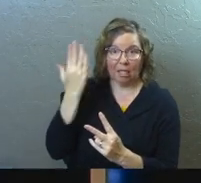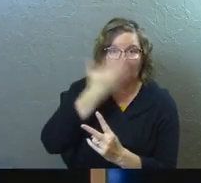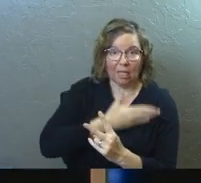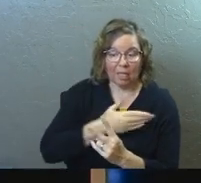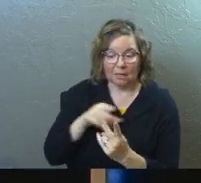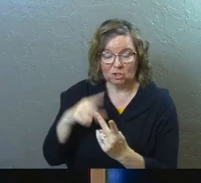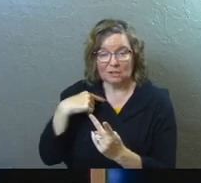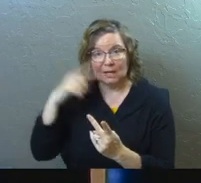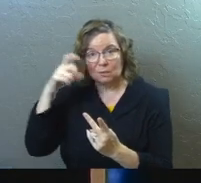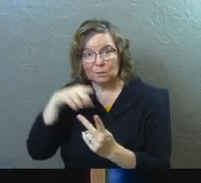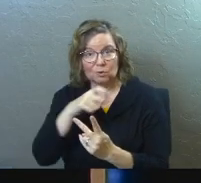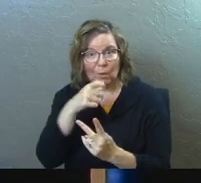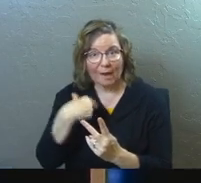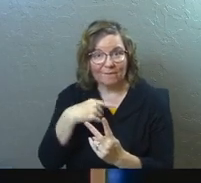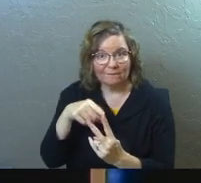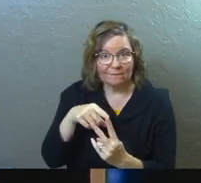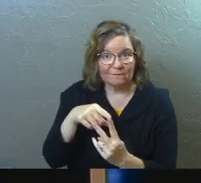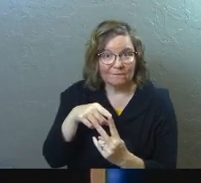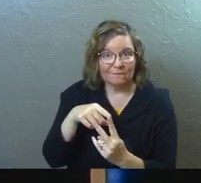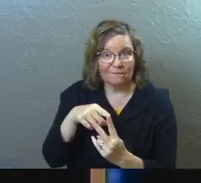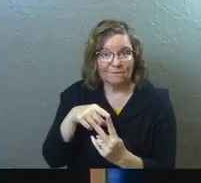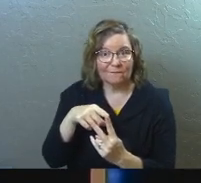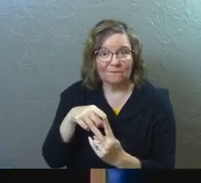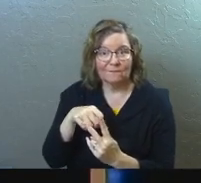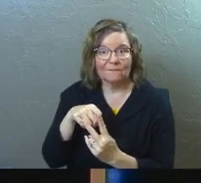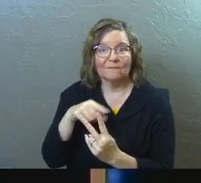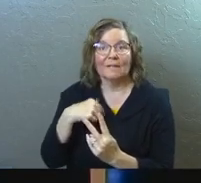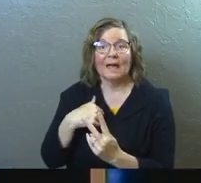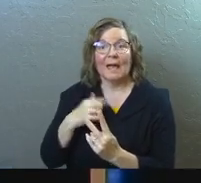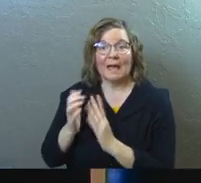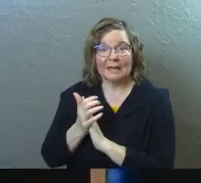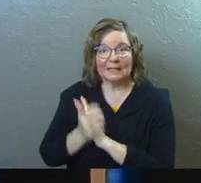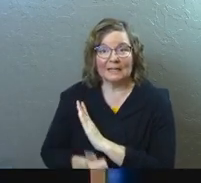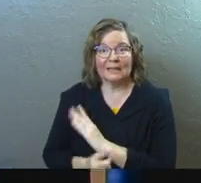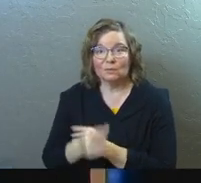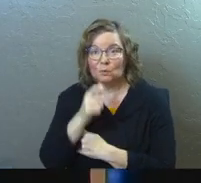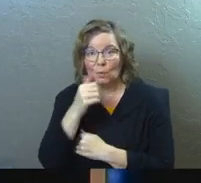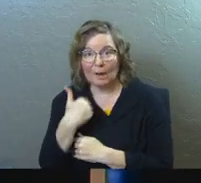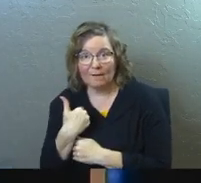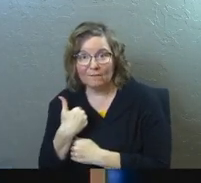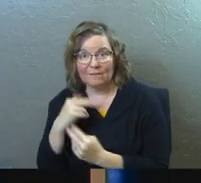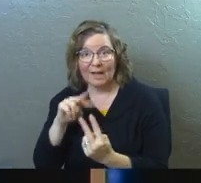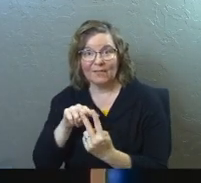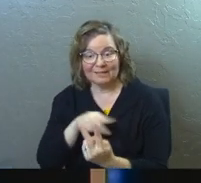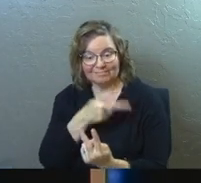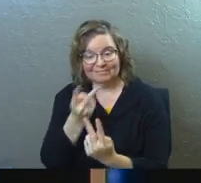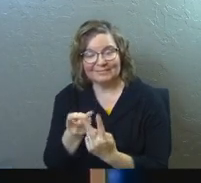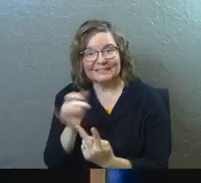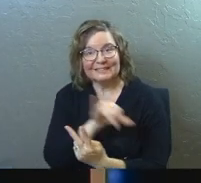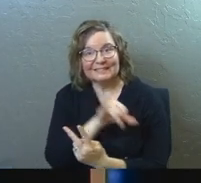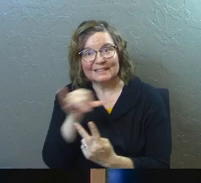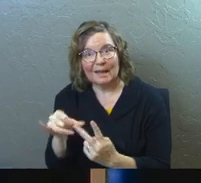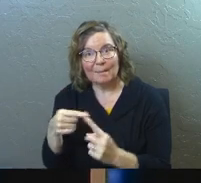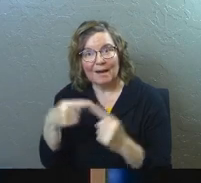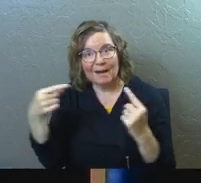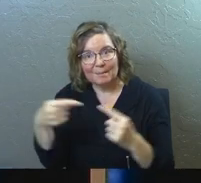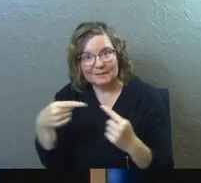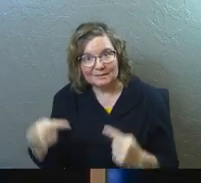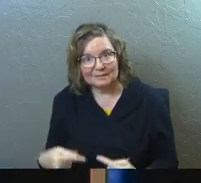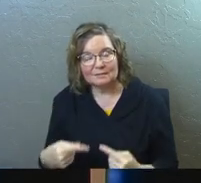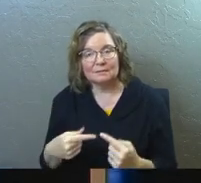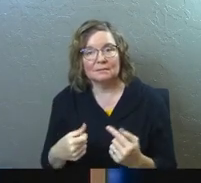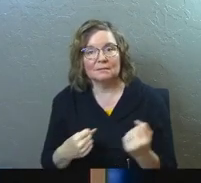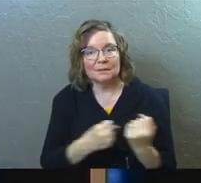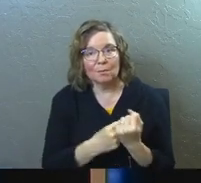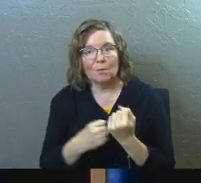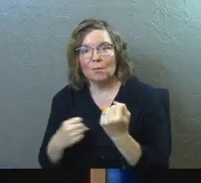Cause she's got wisdom that you don't have. Yes. And she's got gifts that you don't have. And so you just find yourself in every single situation